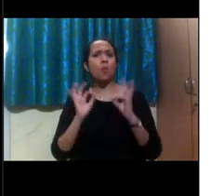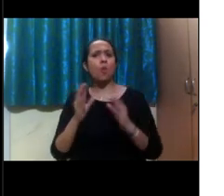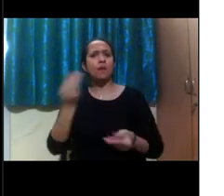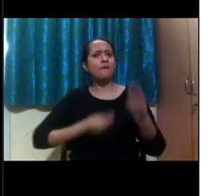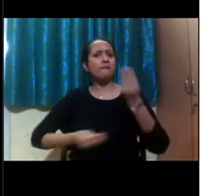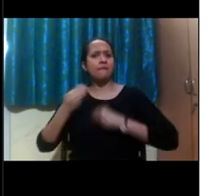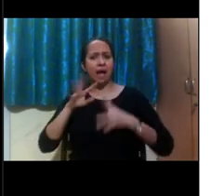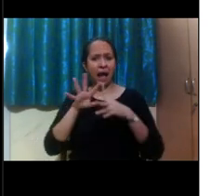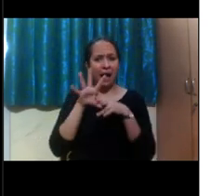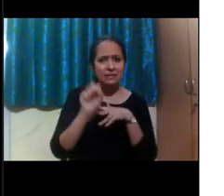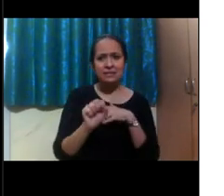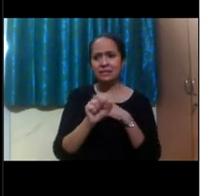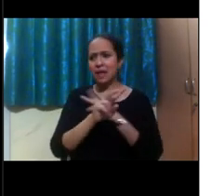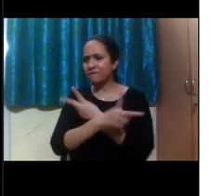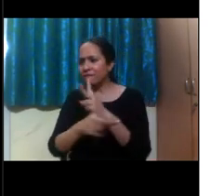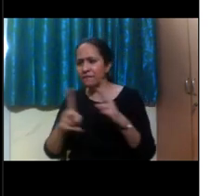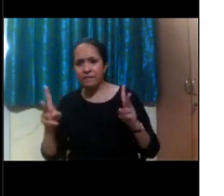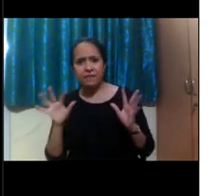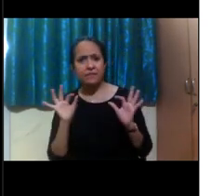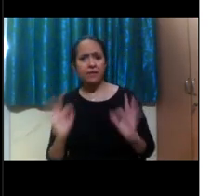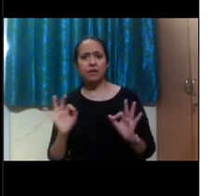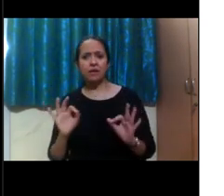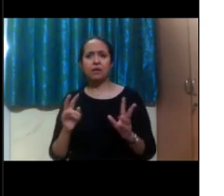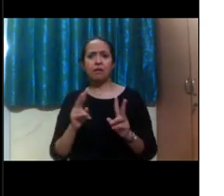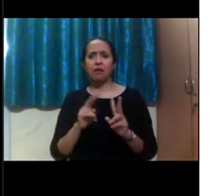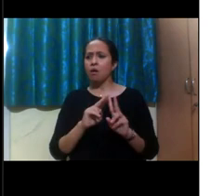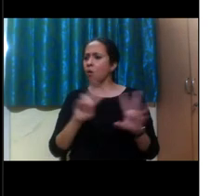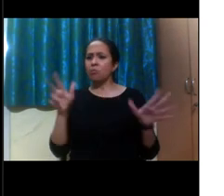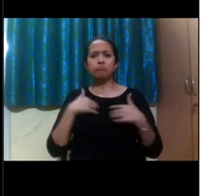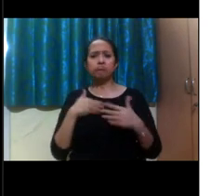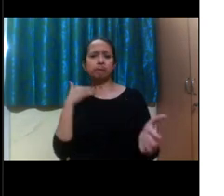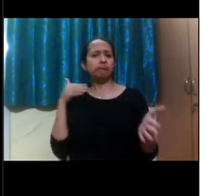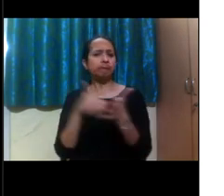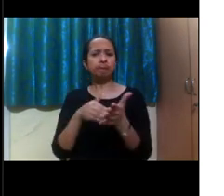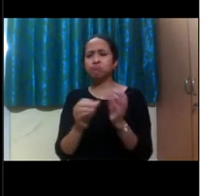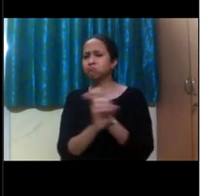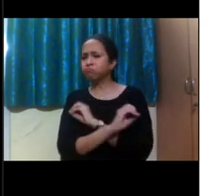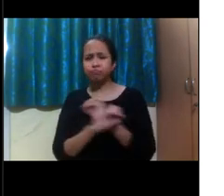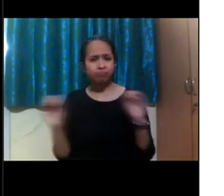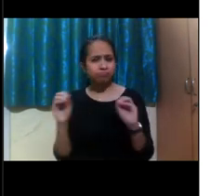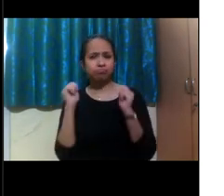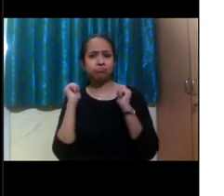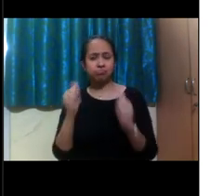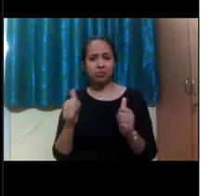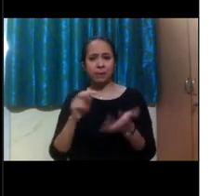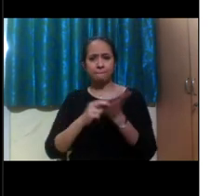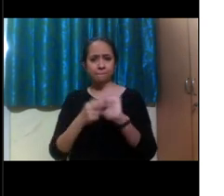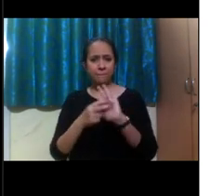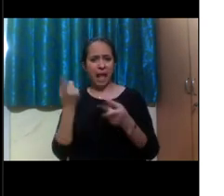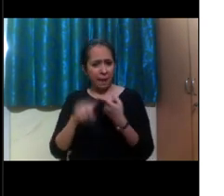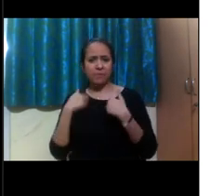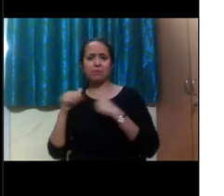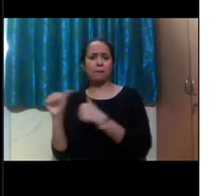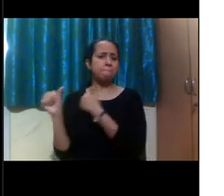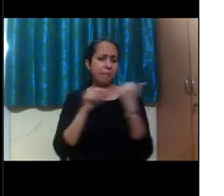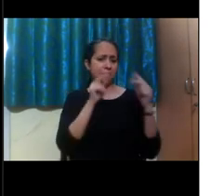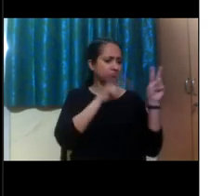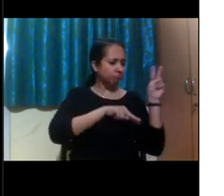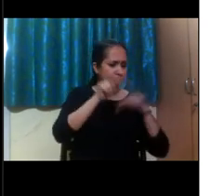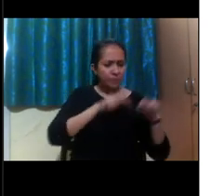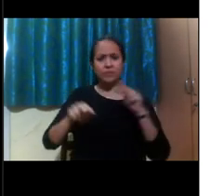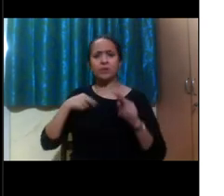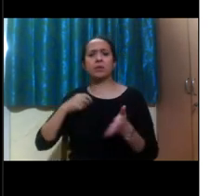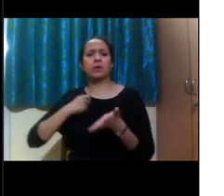services, or transcripts of all the zoom meetings. to which I can refer back to, and then make my note